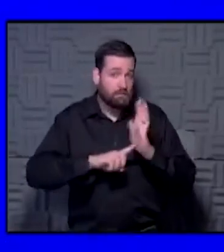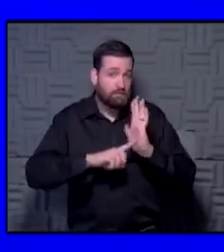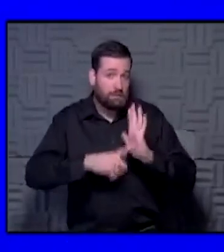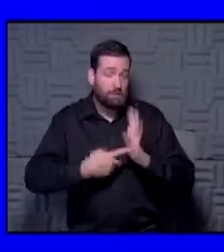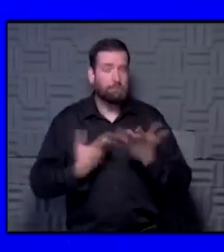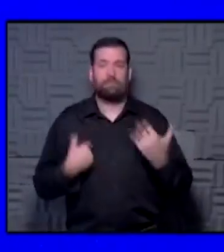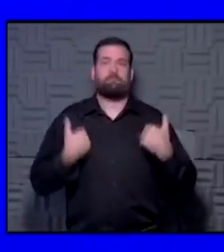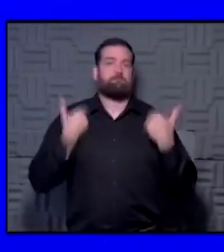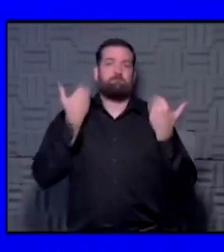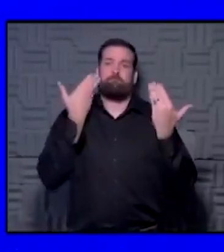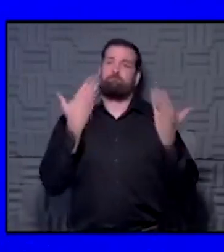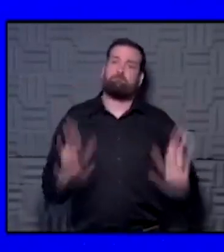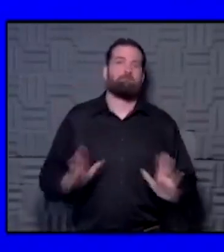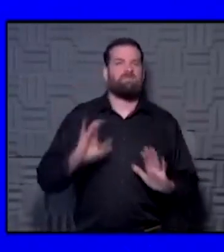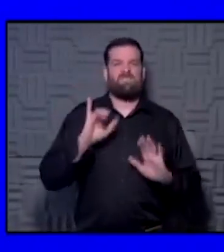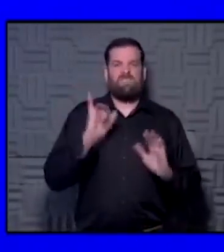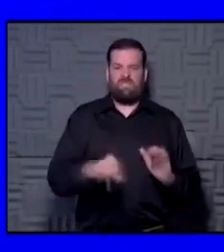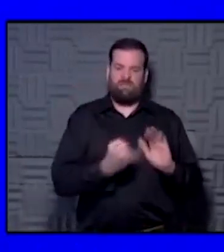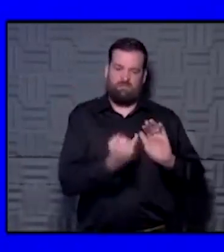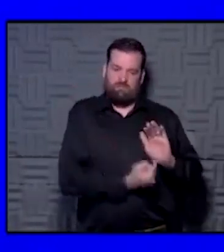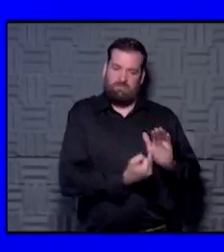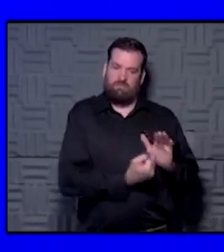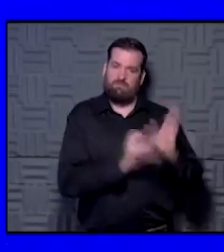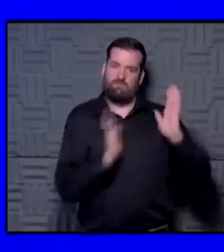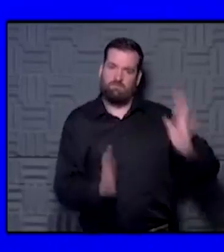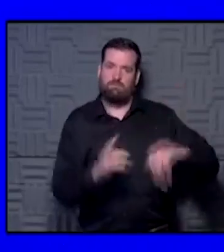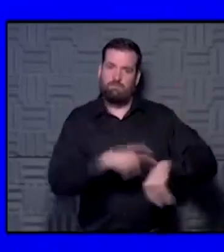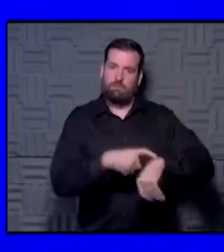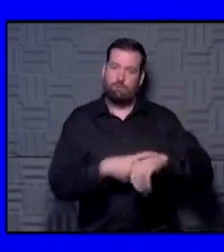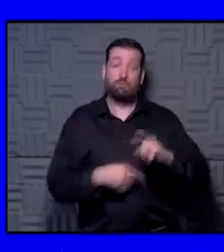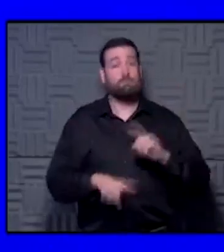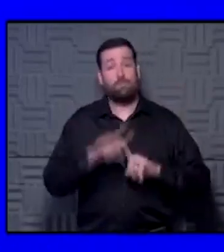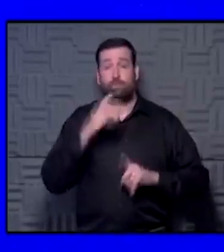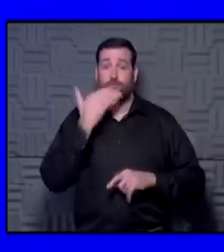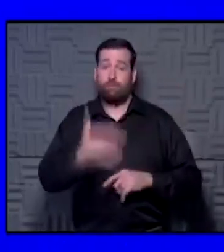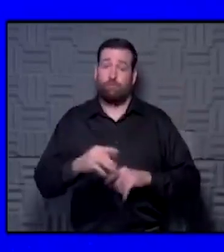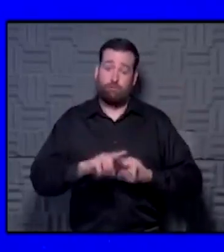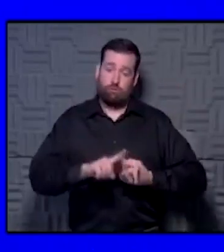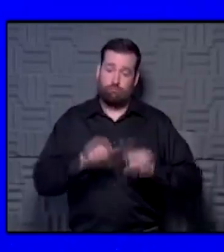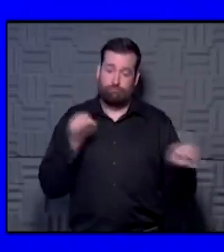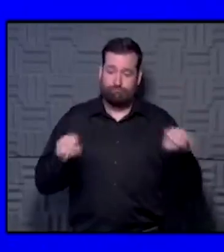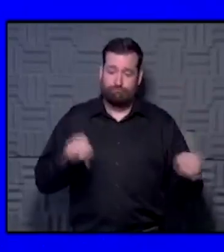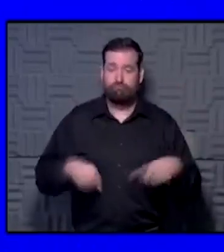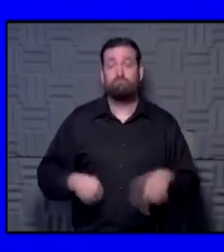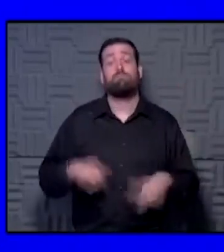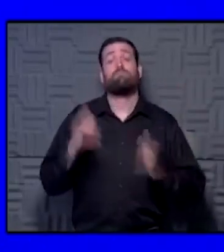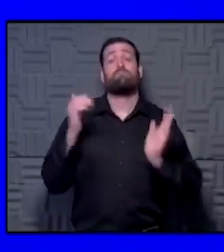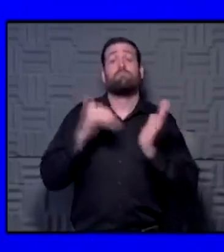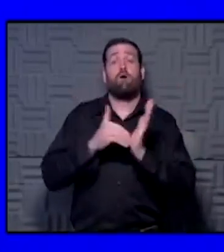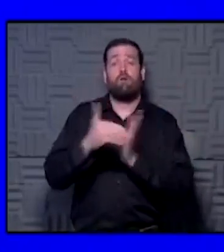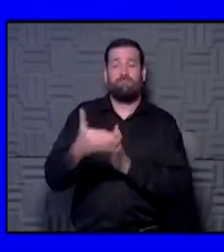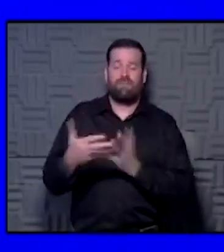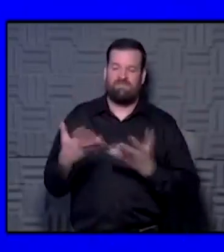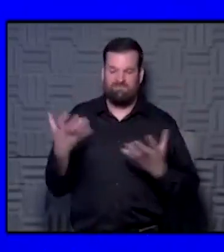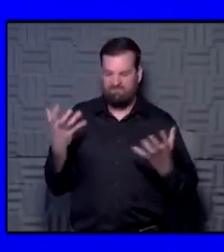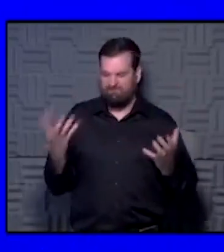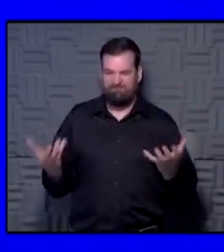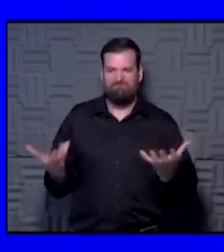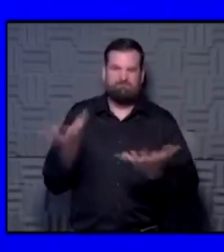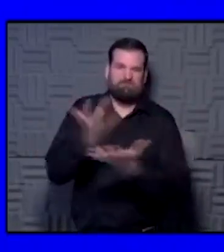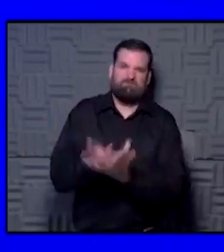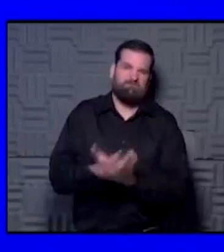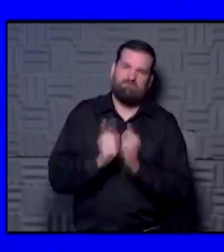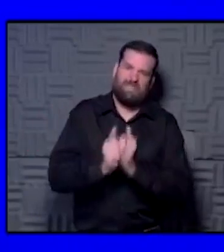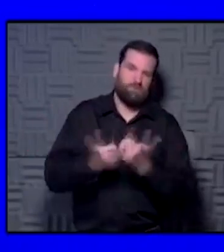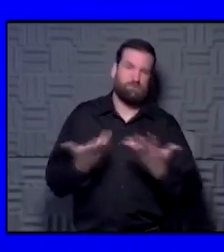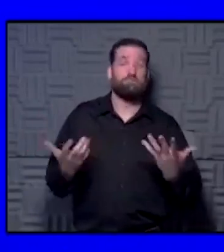that isolation or quarantine period. But that is a good distinction to make. A lot of times they do just get lumped in together, but there is a